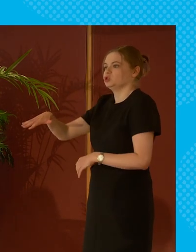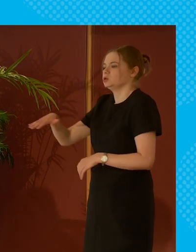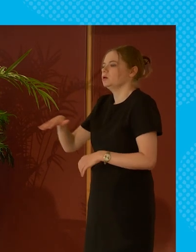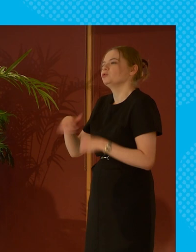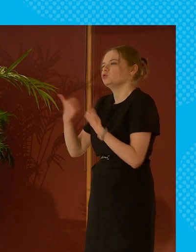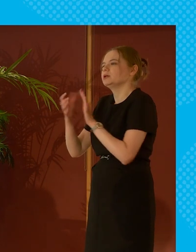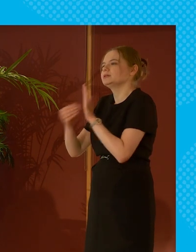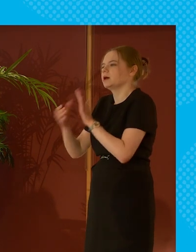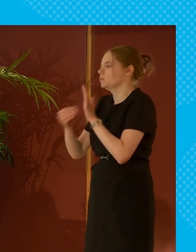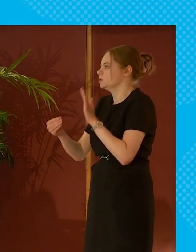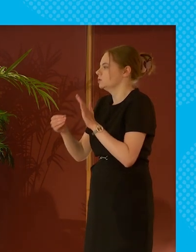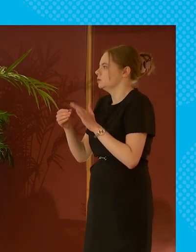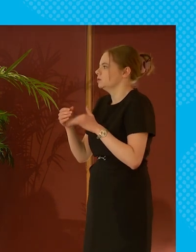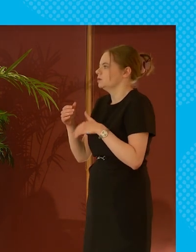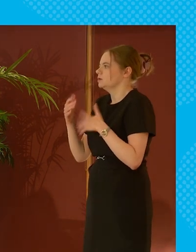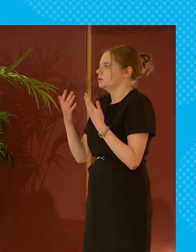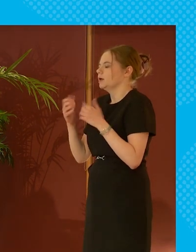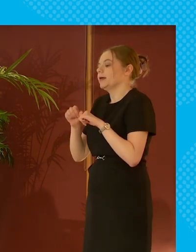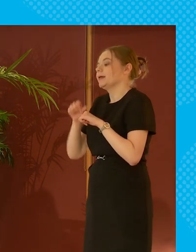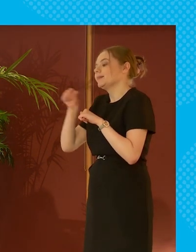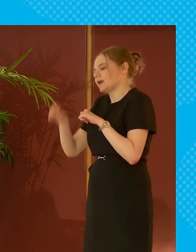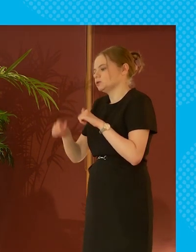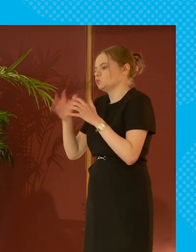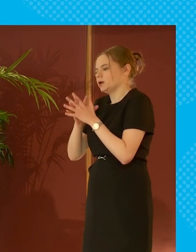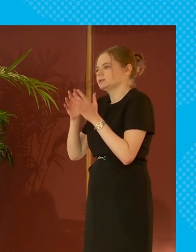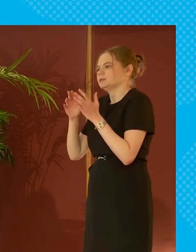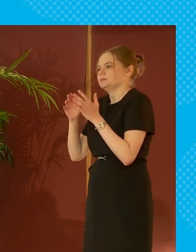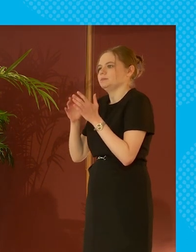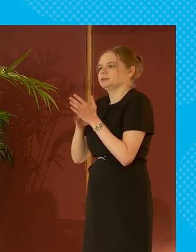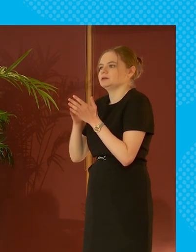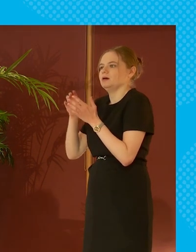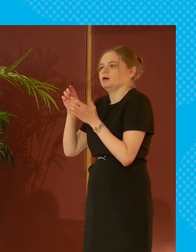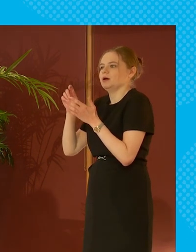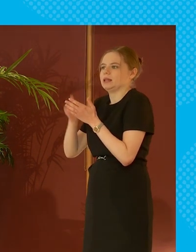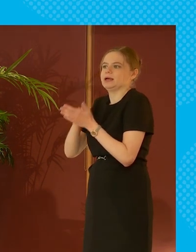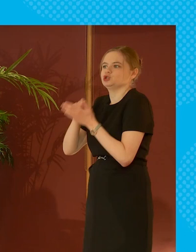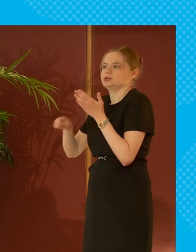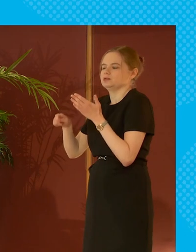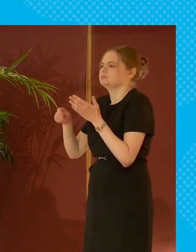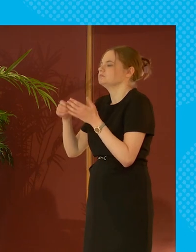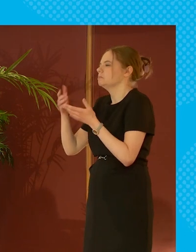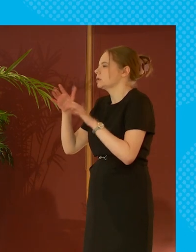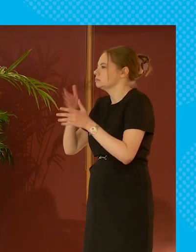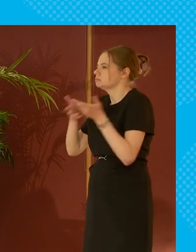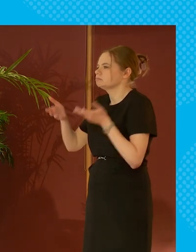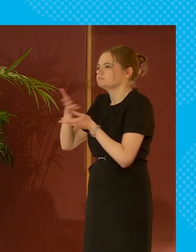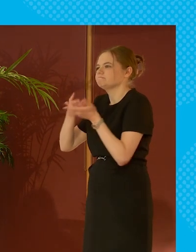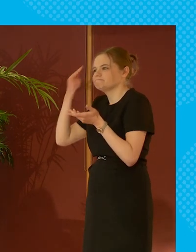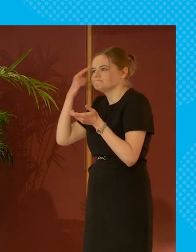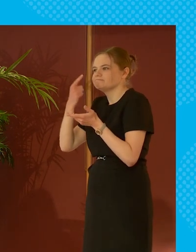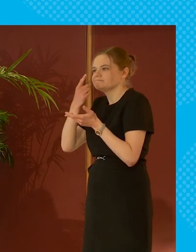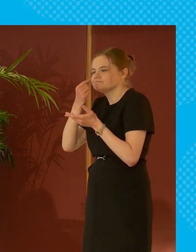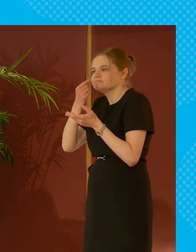i mean like a really good example you know we the next westminster election people are talking about potential for another labor government and things